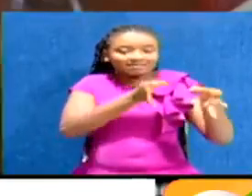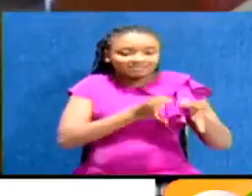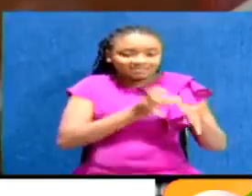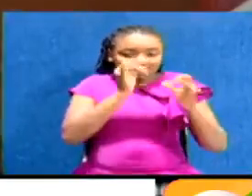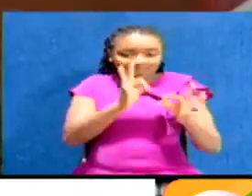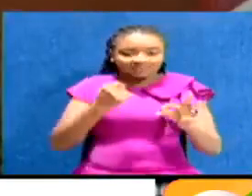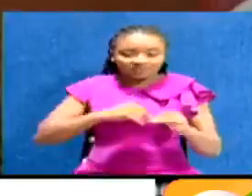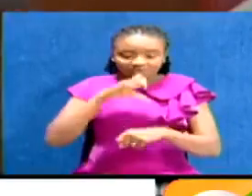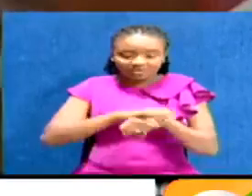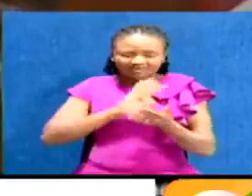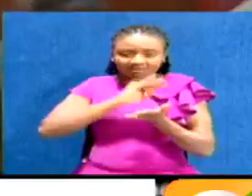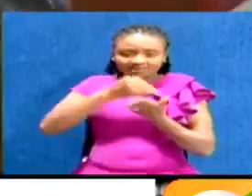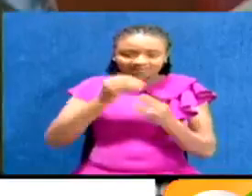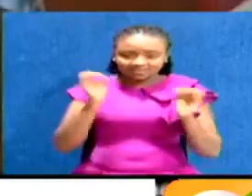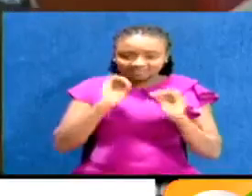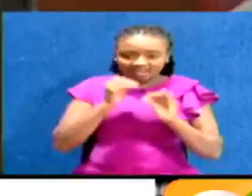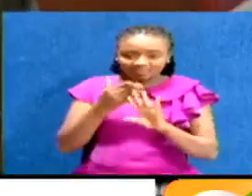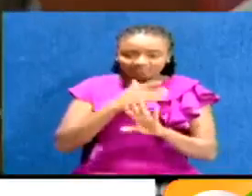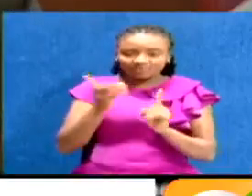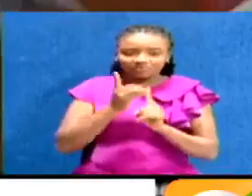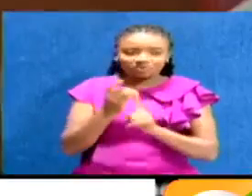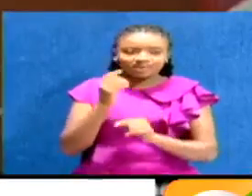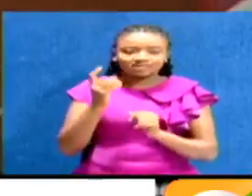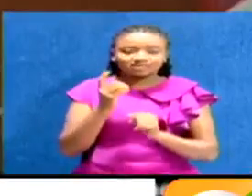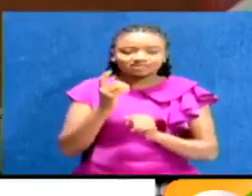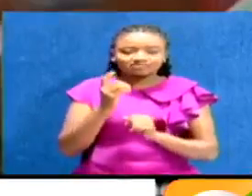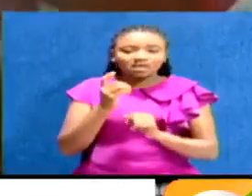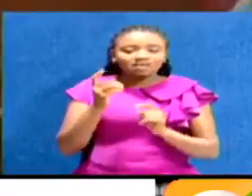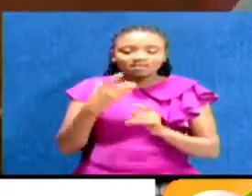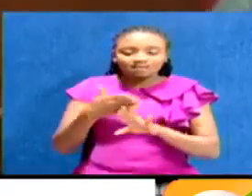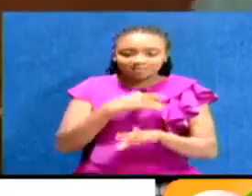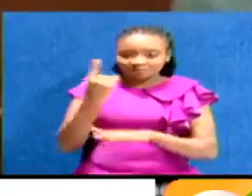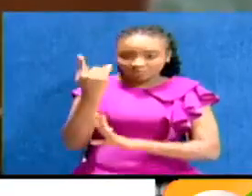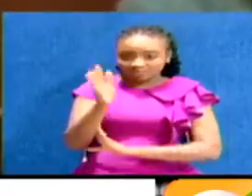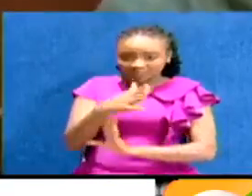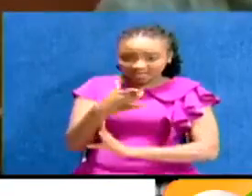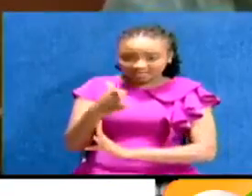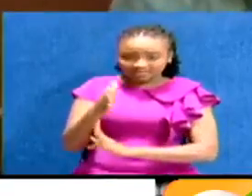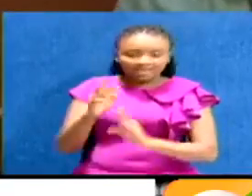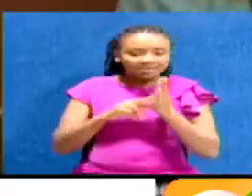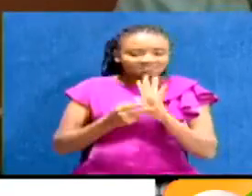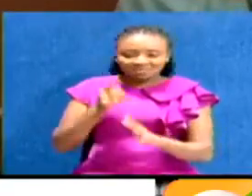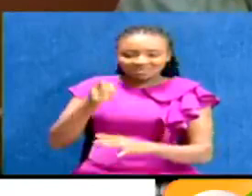before Thursday, the speech that judges the budget will not continue this form, Mr. Speaker.